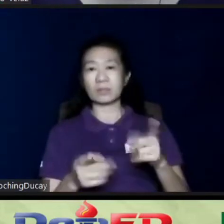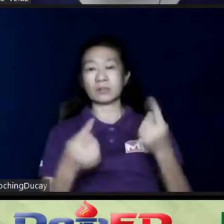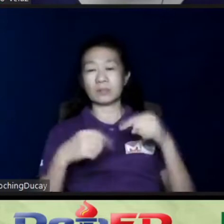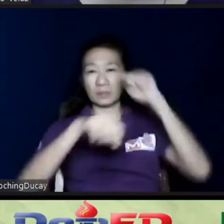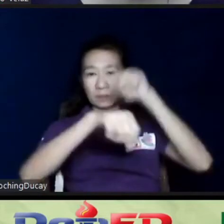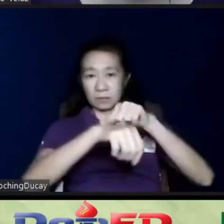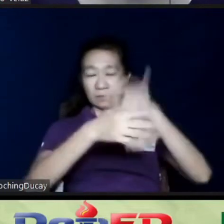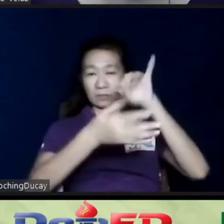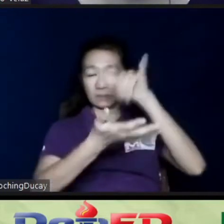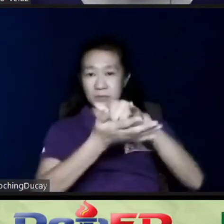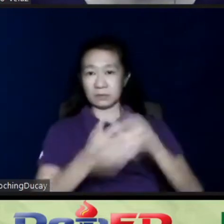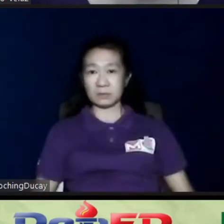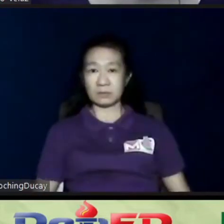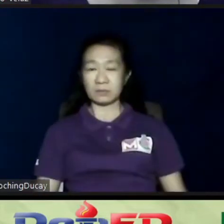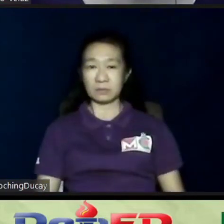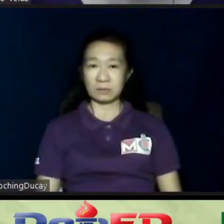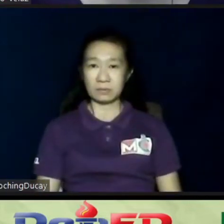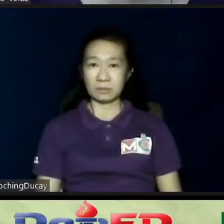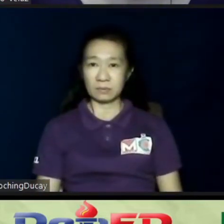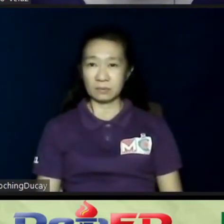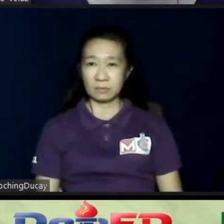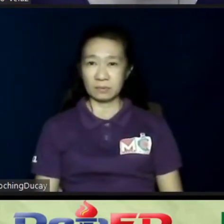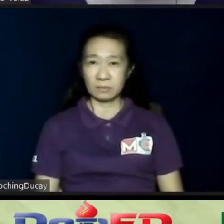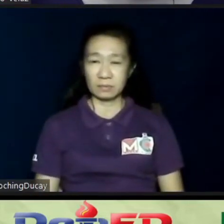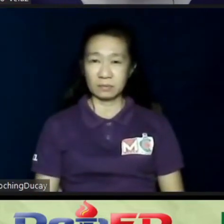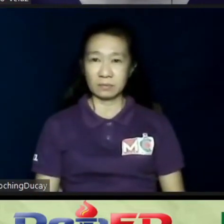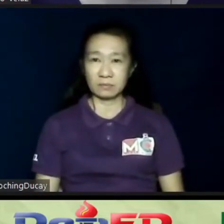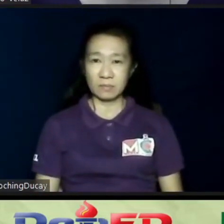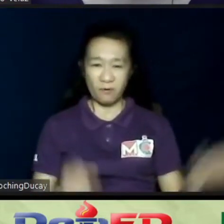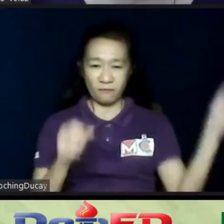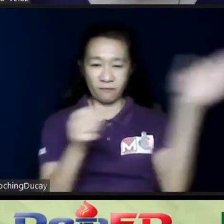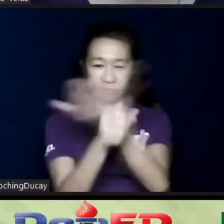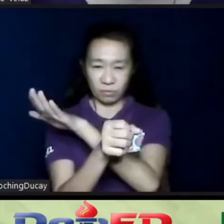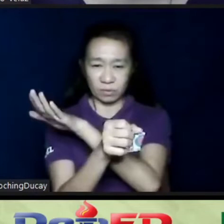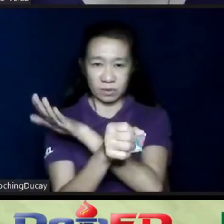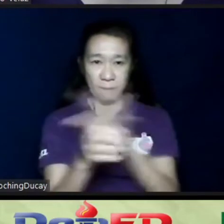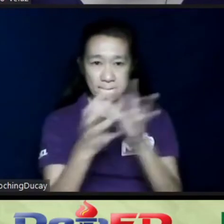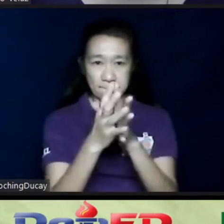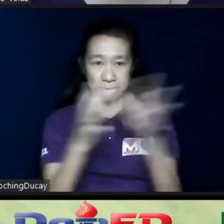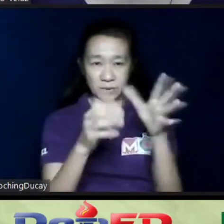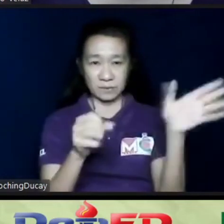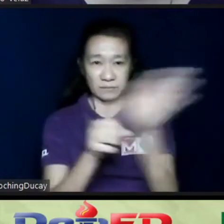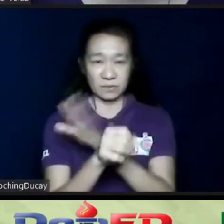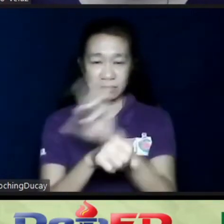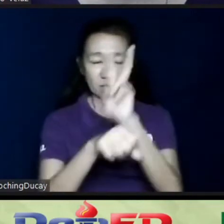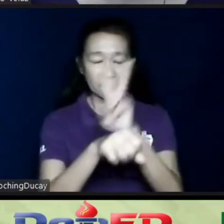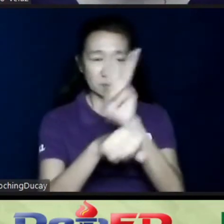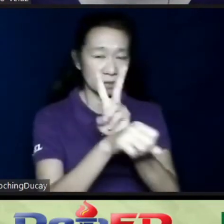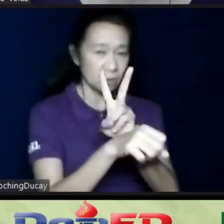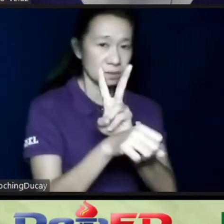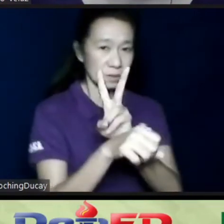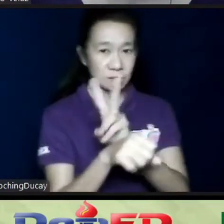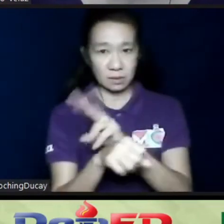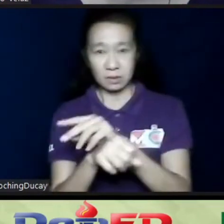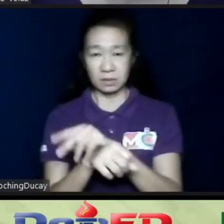mako-congest na po yung mga vocational and pre-book